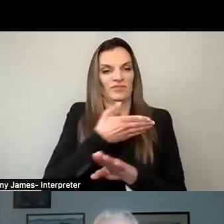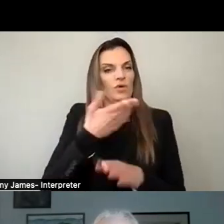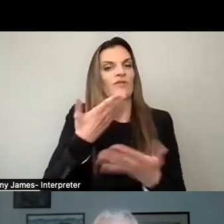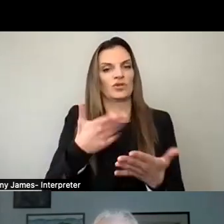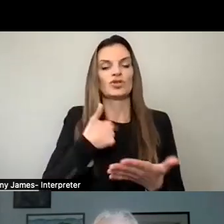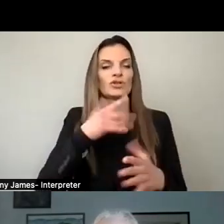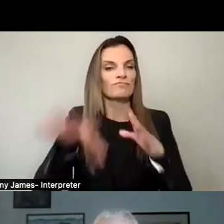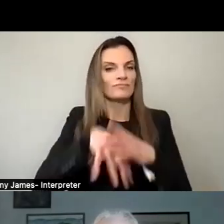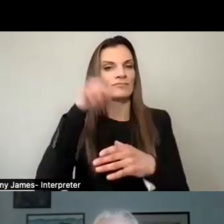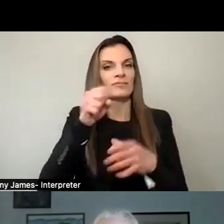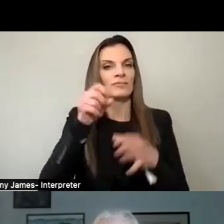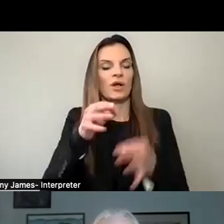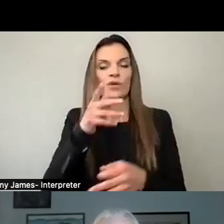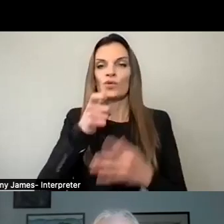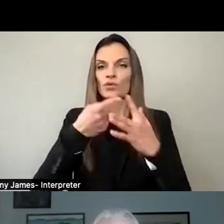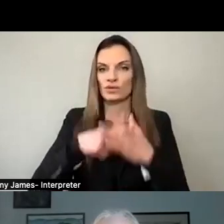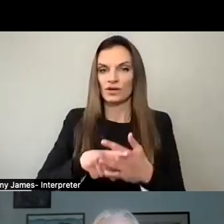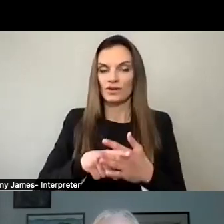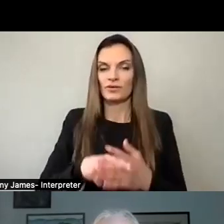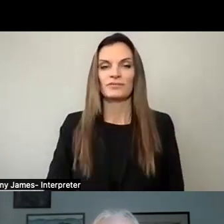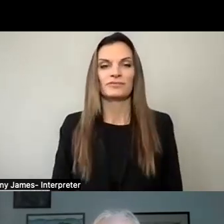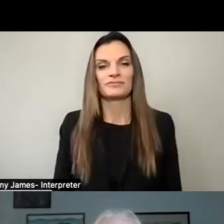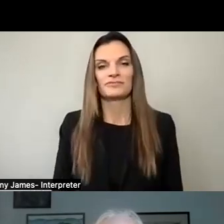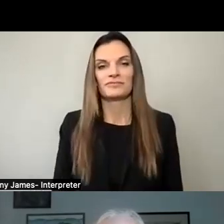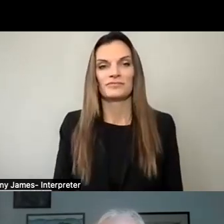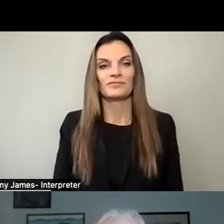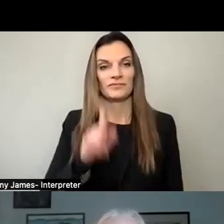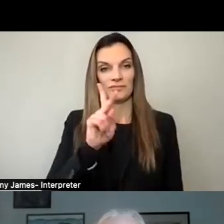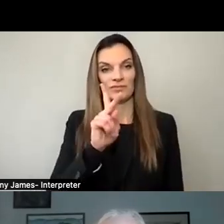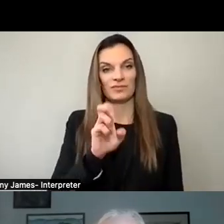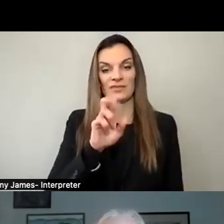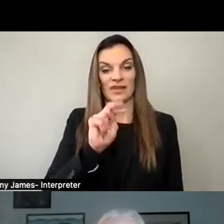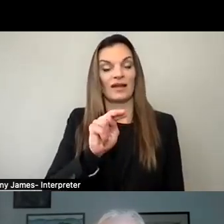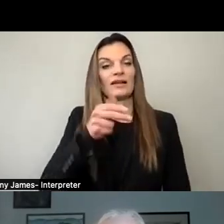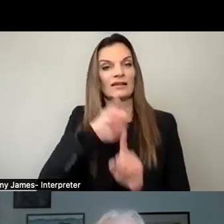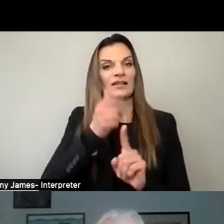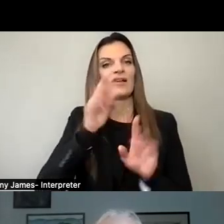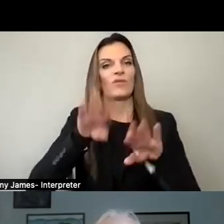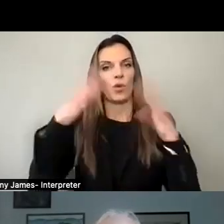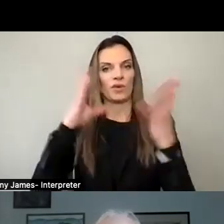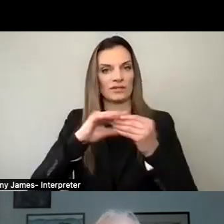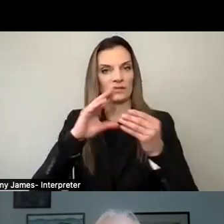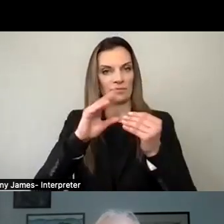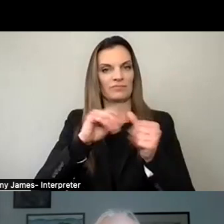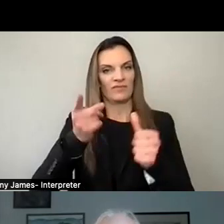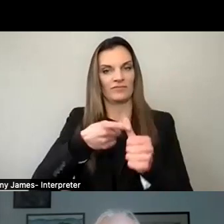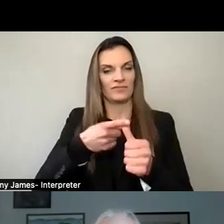the order of the candidates to start, and Ken will give his opening statement first.